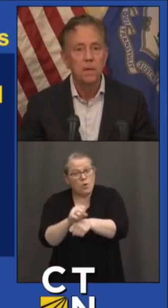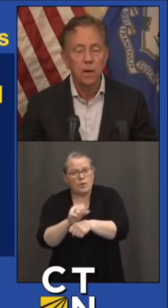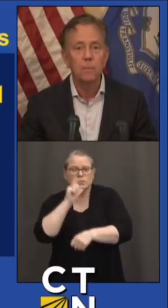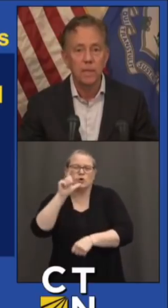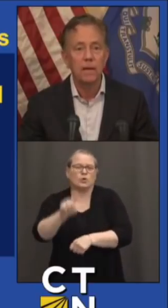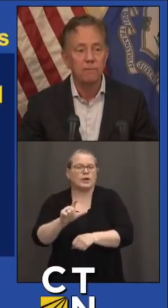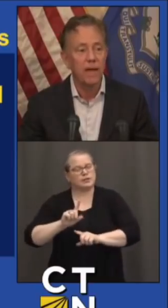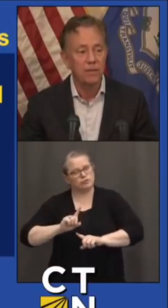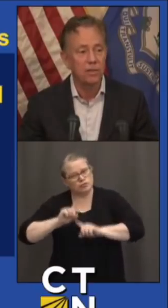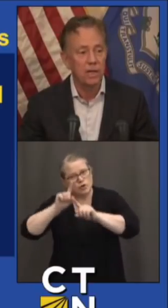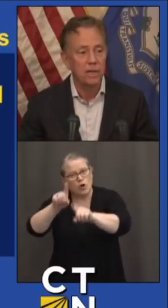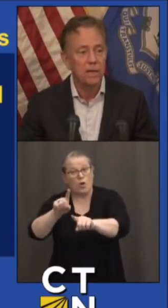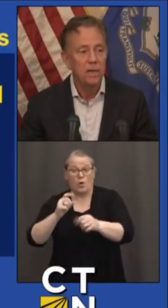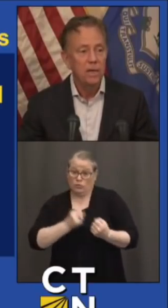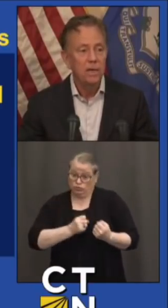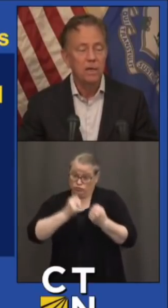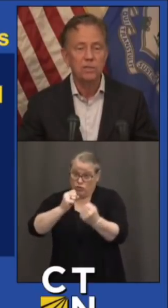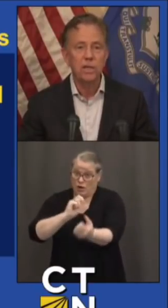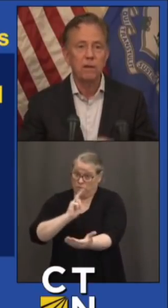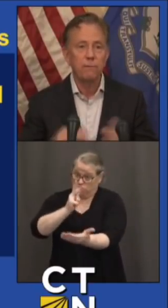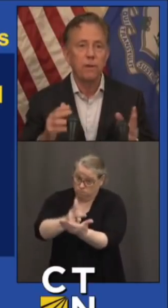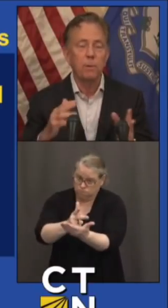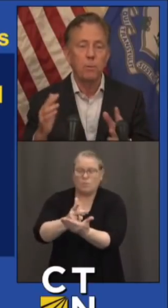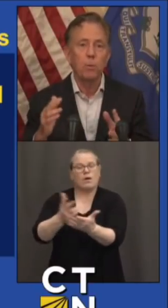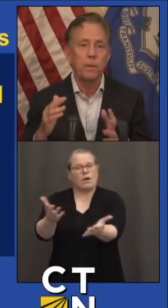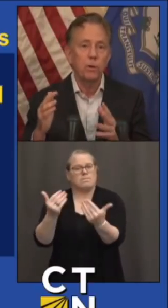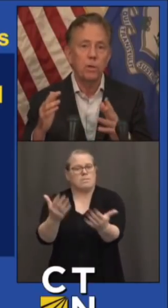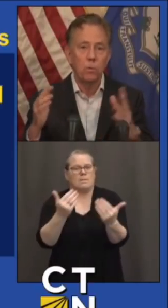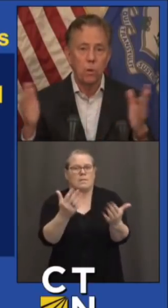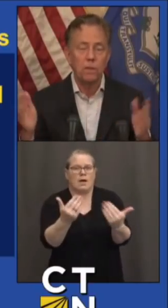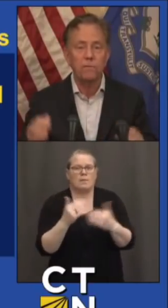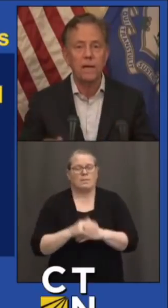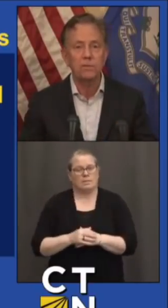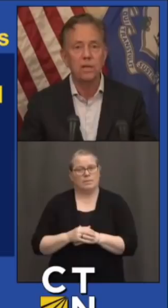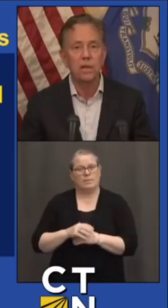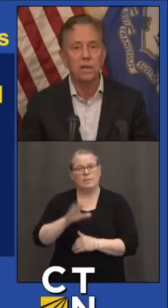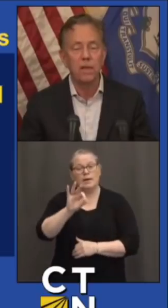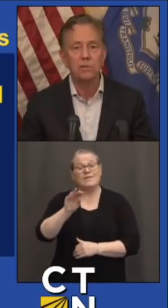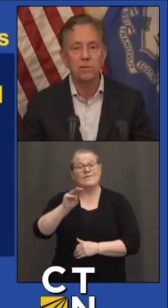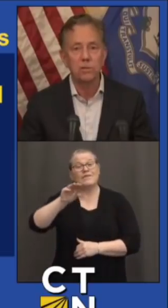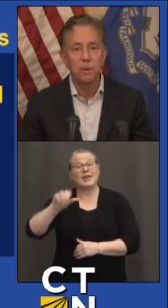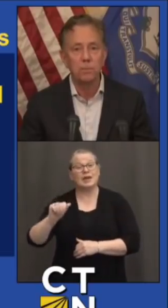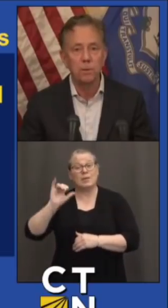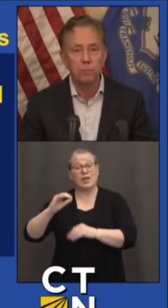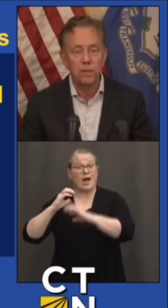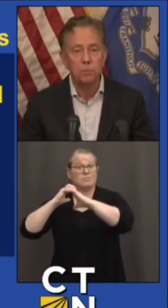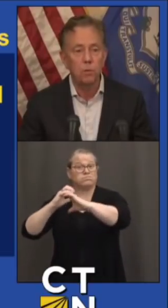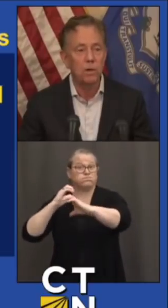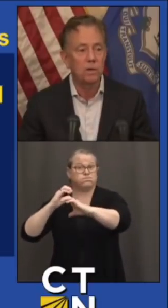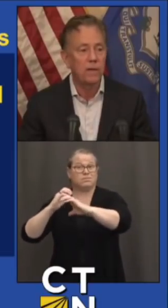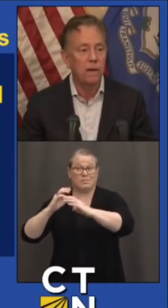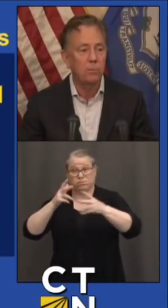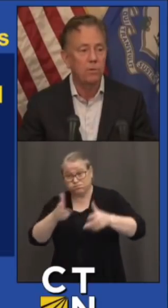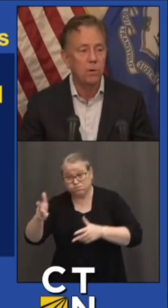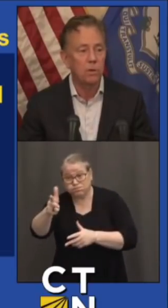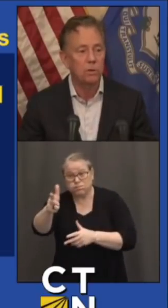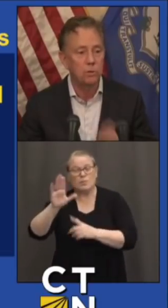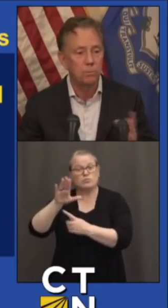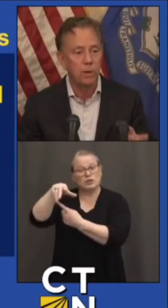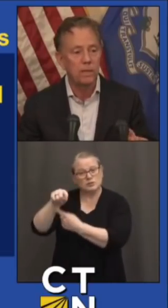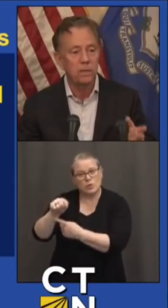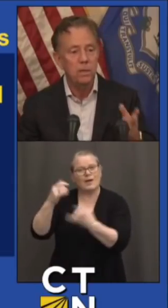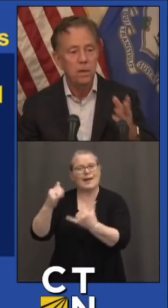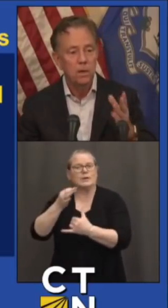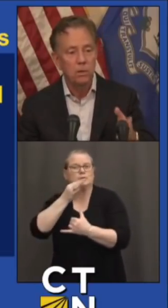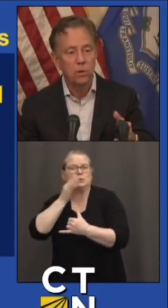come and get vaccinated. You can see that FEMA mobile unit, the one that vaccinated the thousands of people in Bridgeport, is now moving on